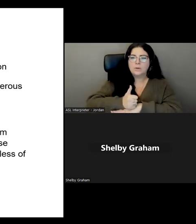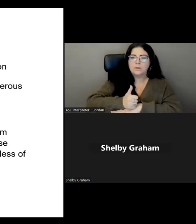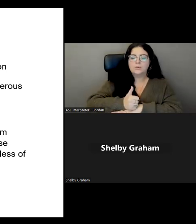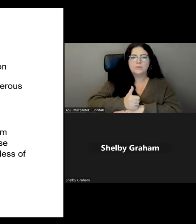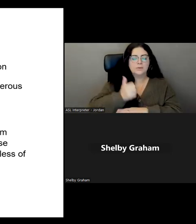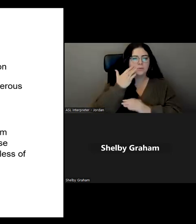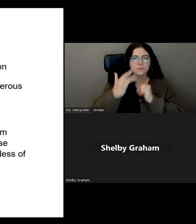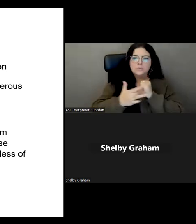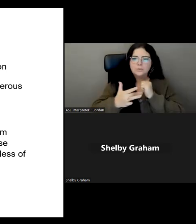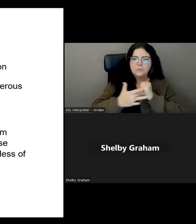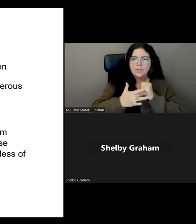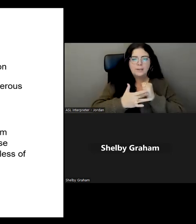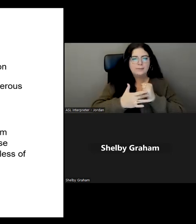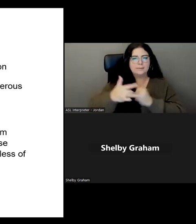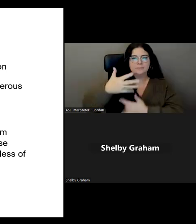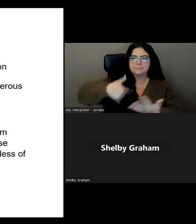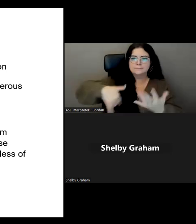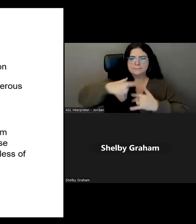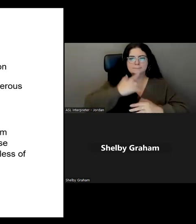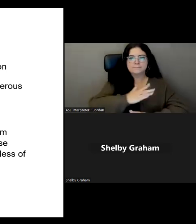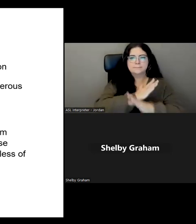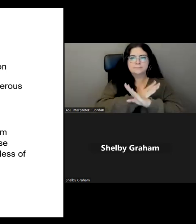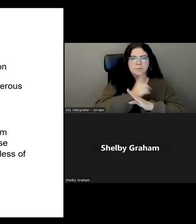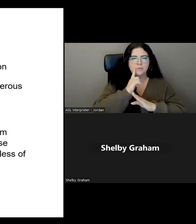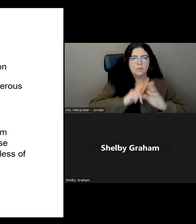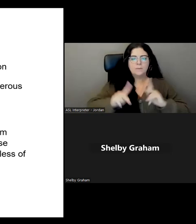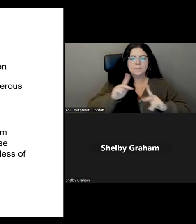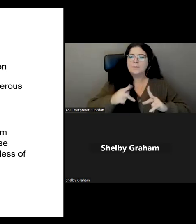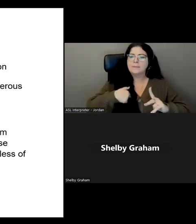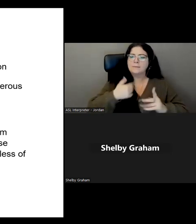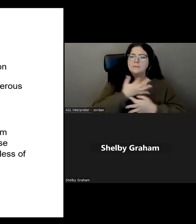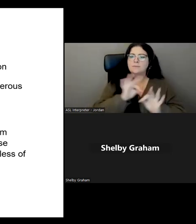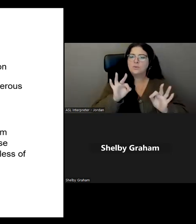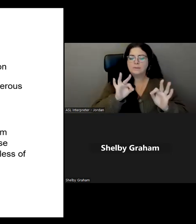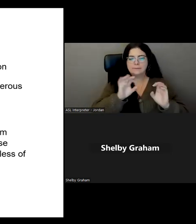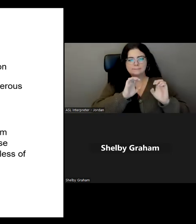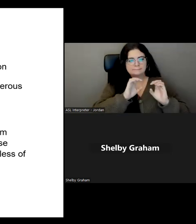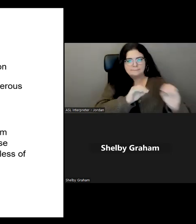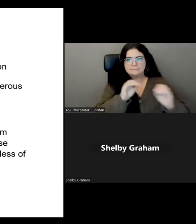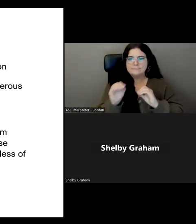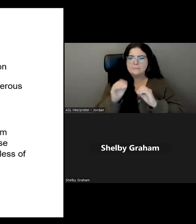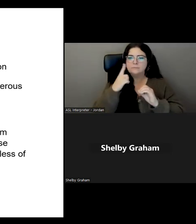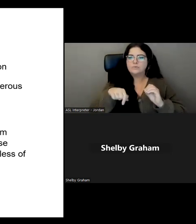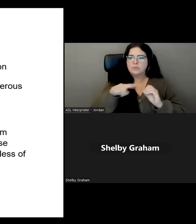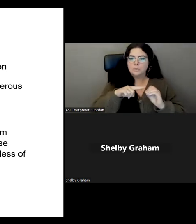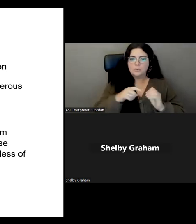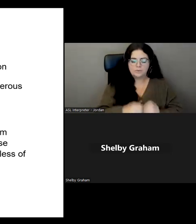and the social economic barriers by offering free digital literacy teaching lessons. So